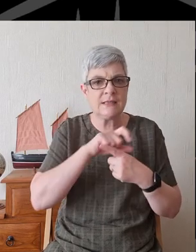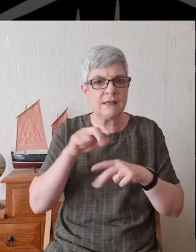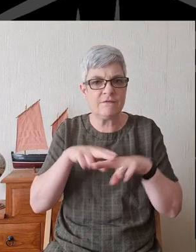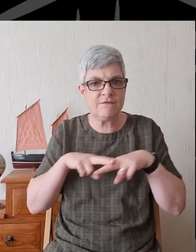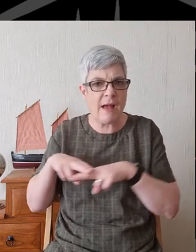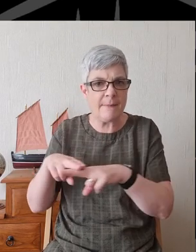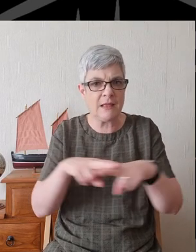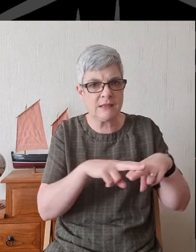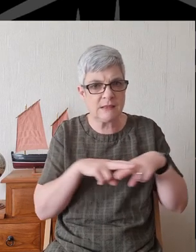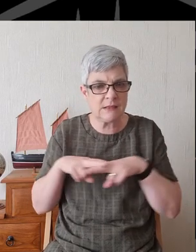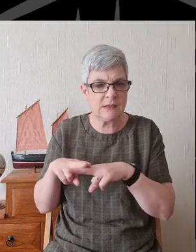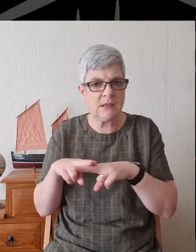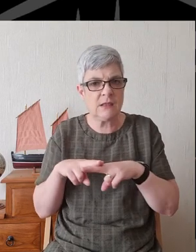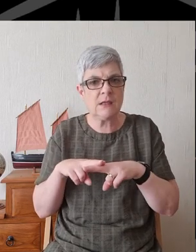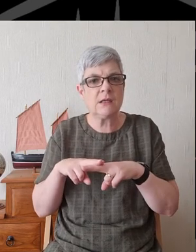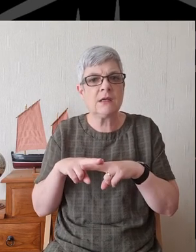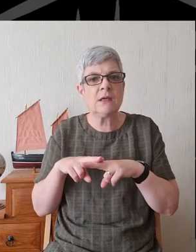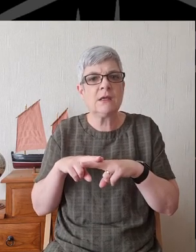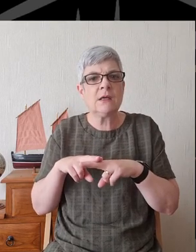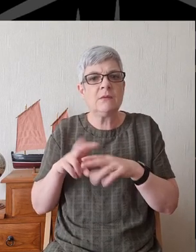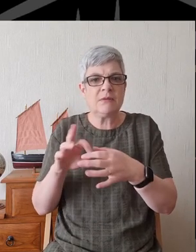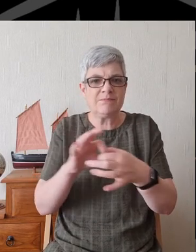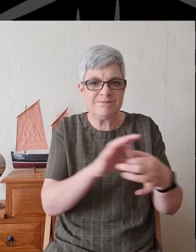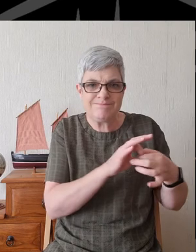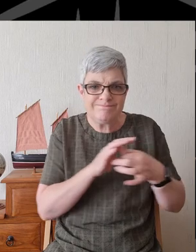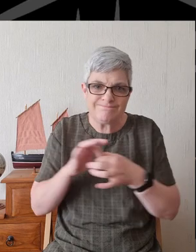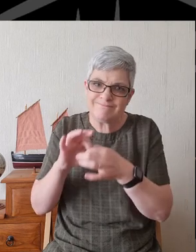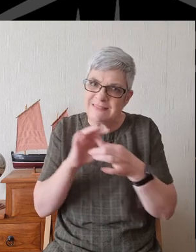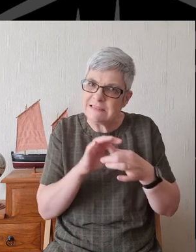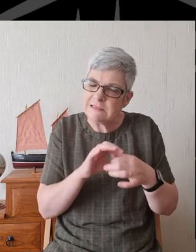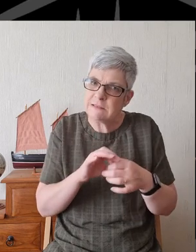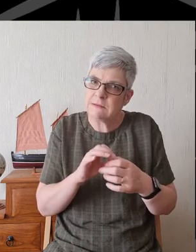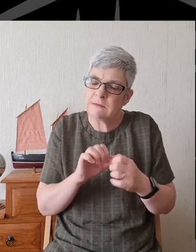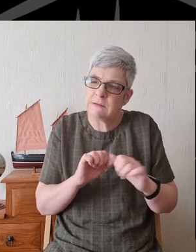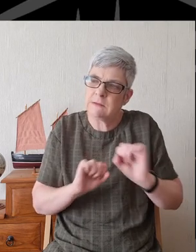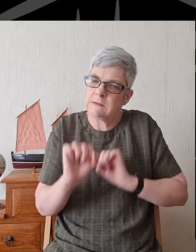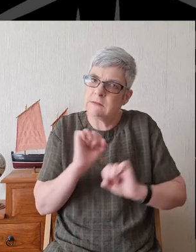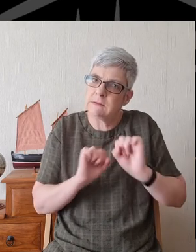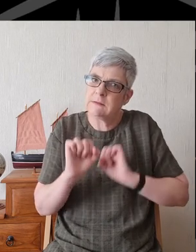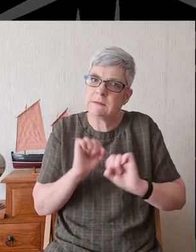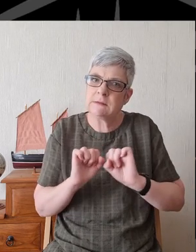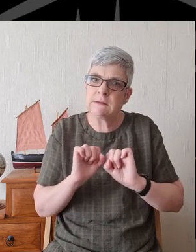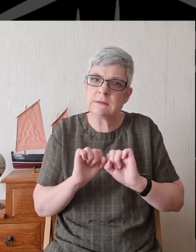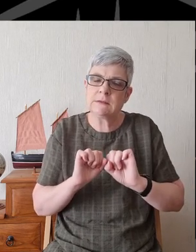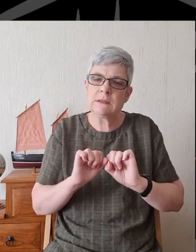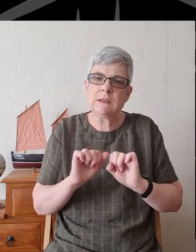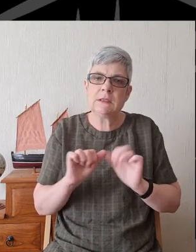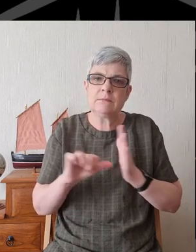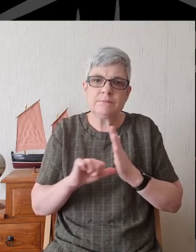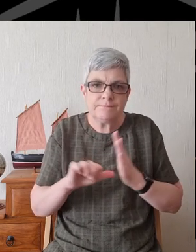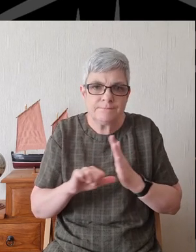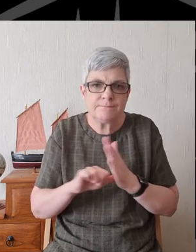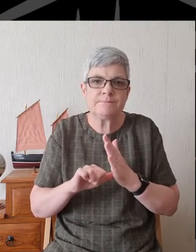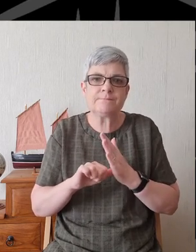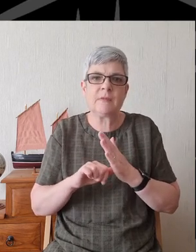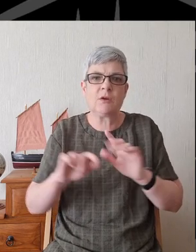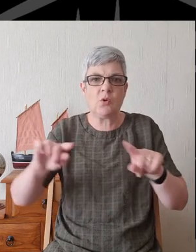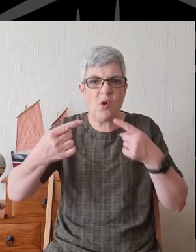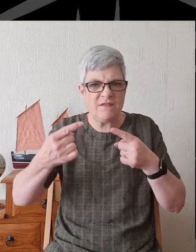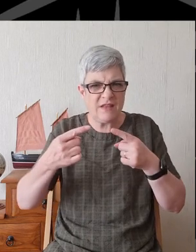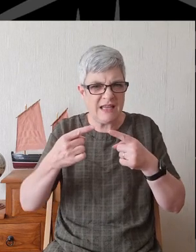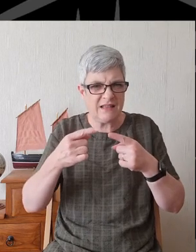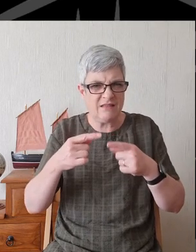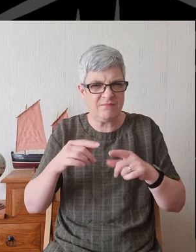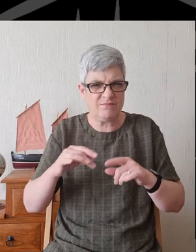Where those bonds Are under strain And conflict Threatens to divide May we be